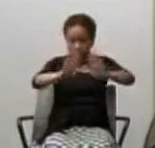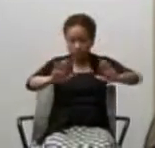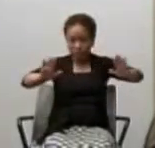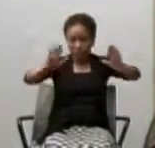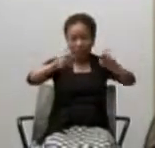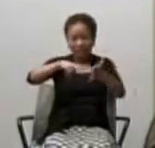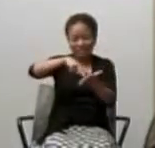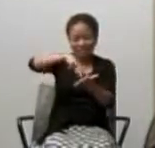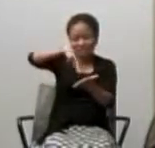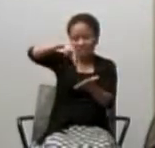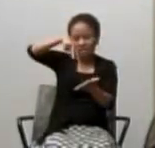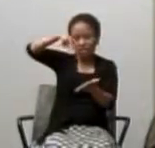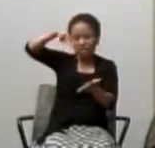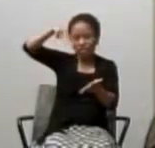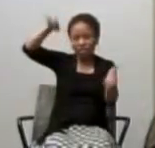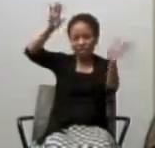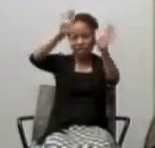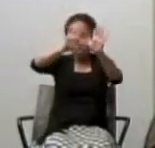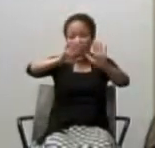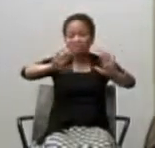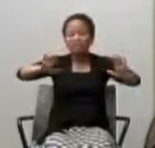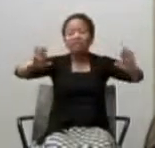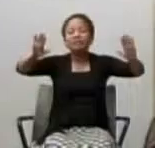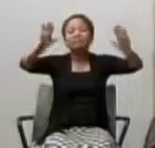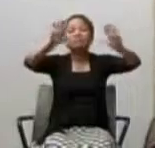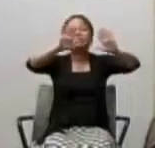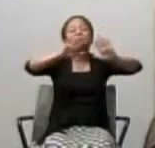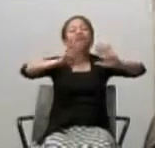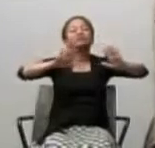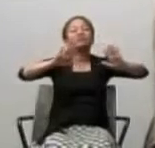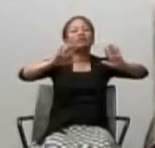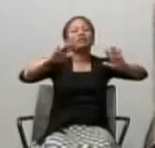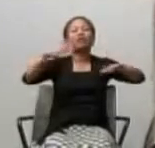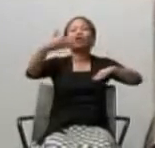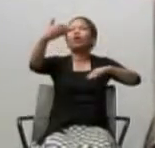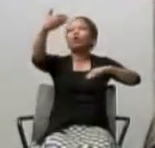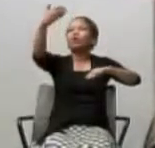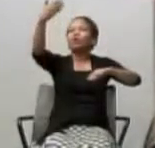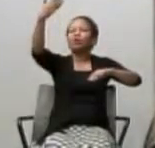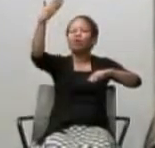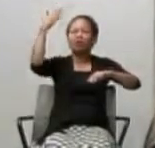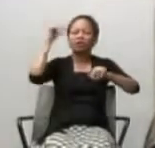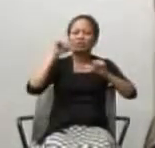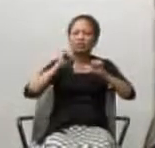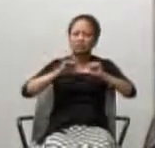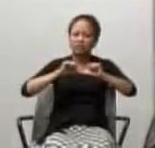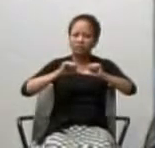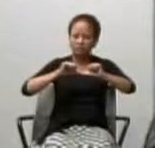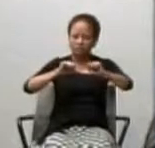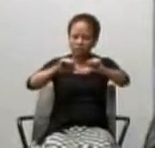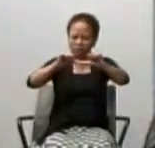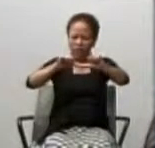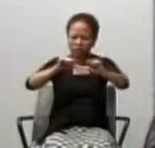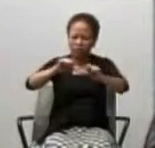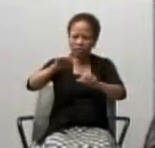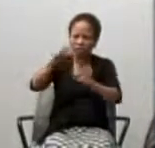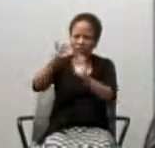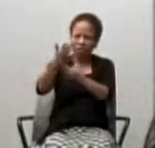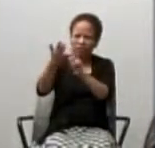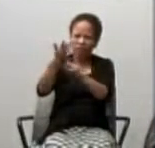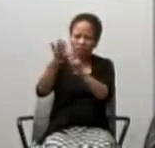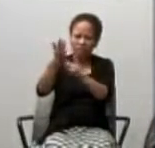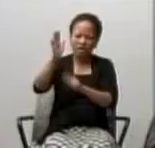God continues to have his arms outstretched for a people of faith.